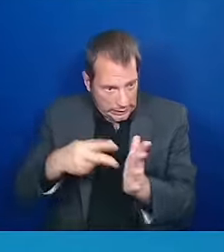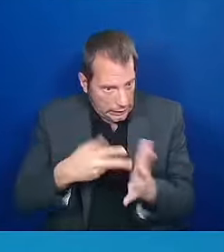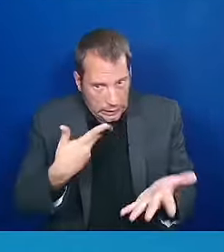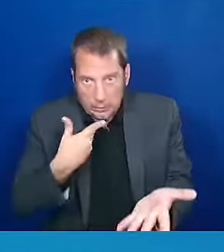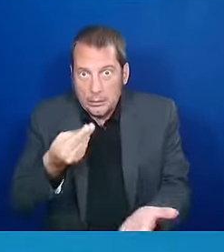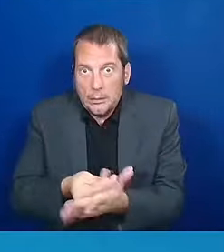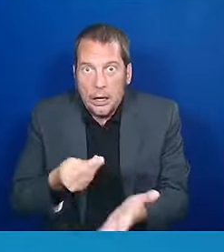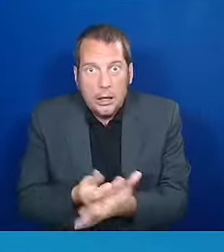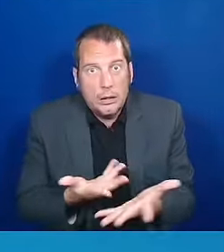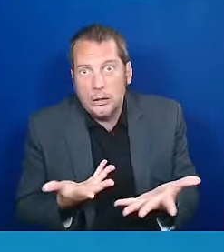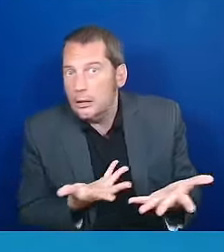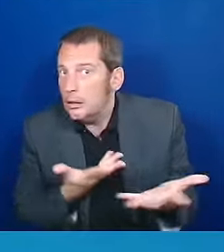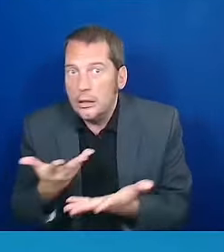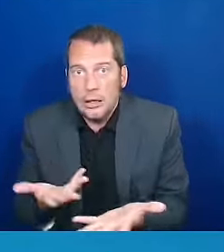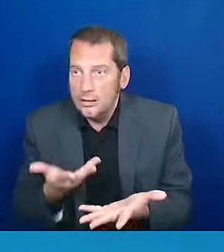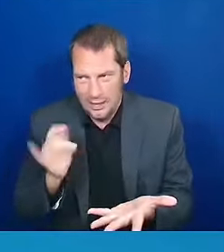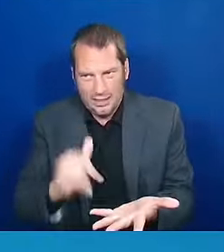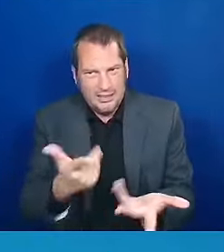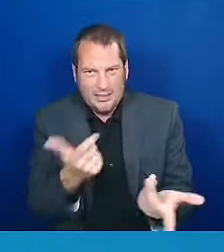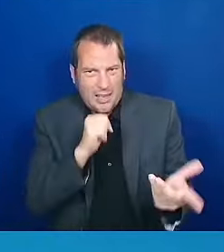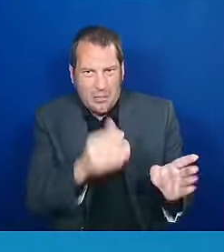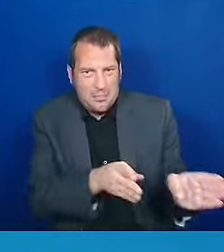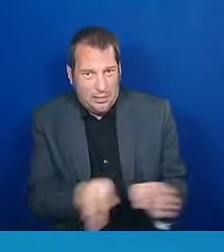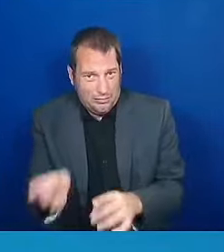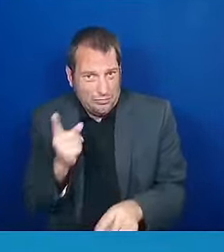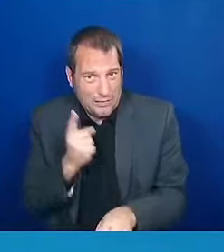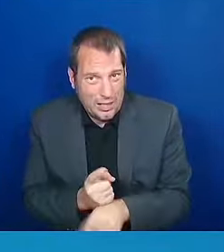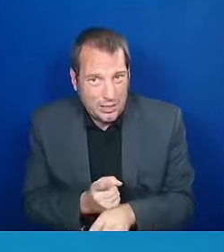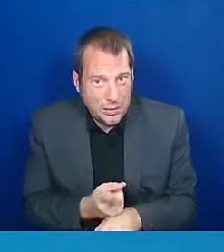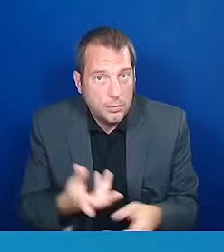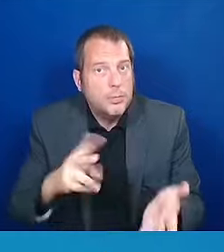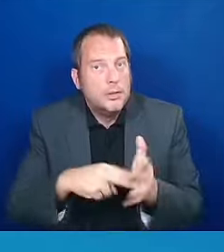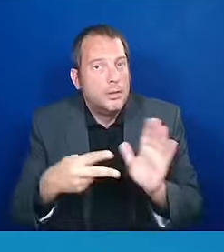debt can no longer be used against your credit score.